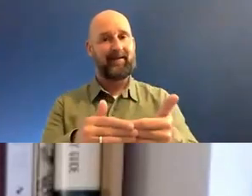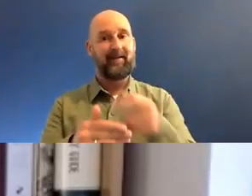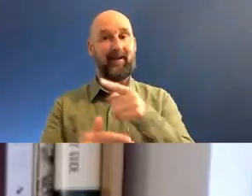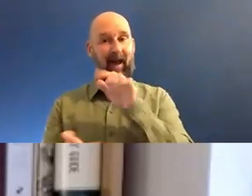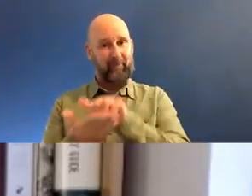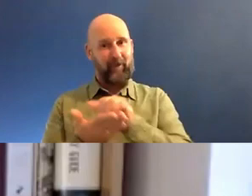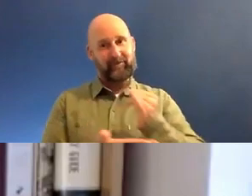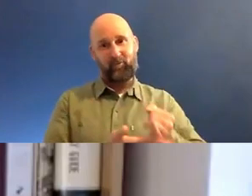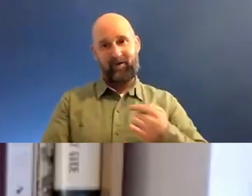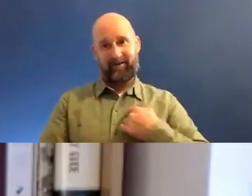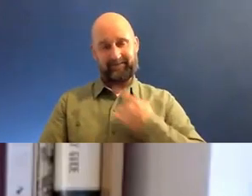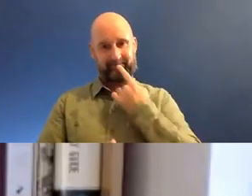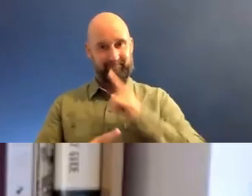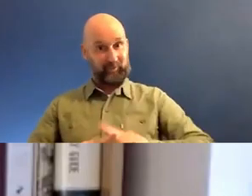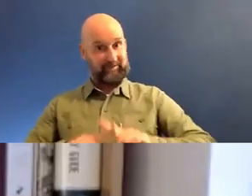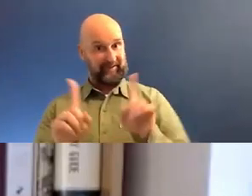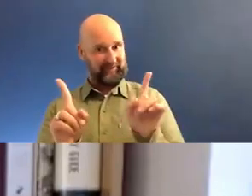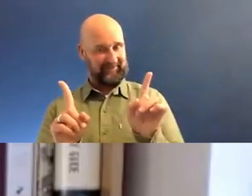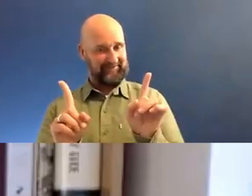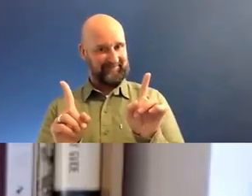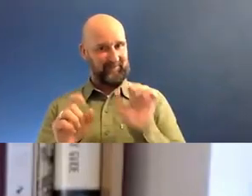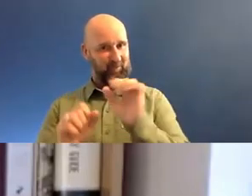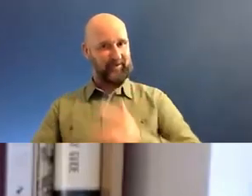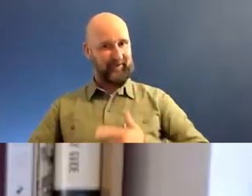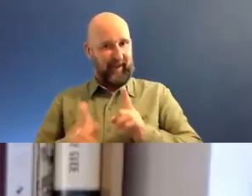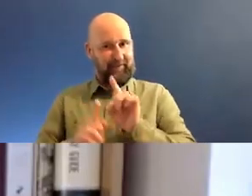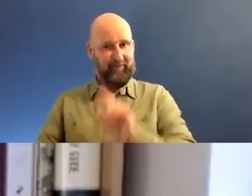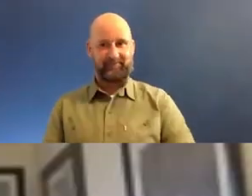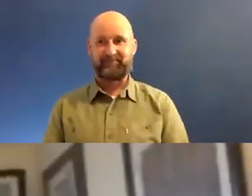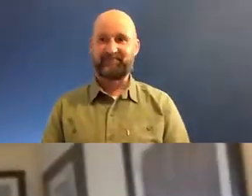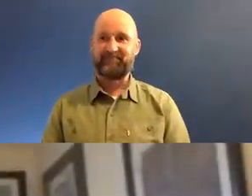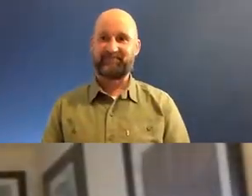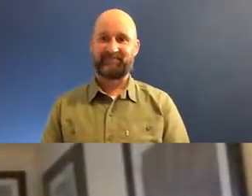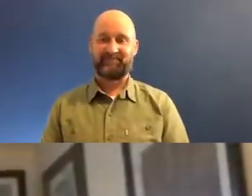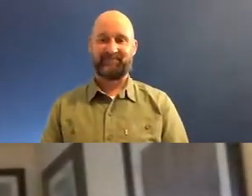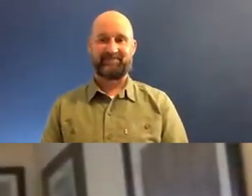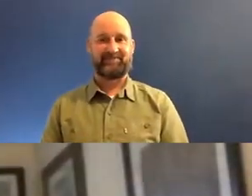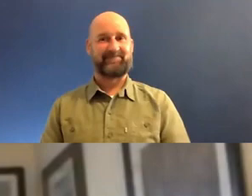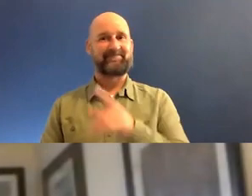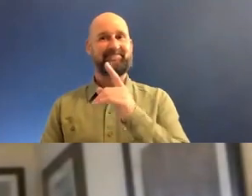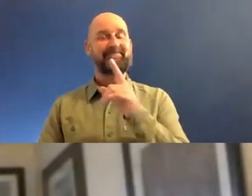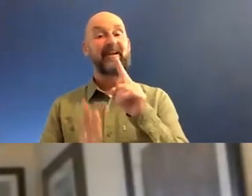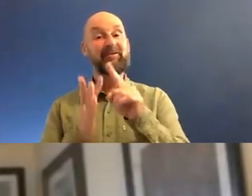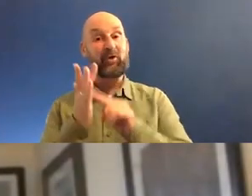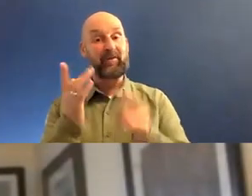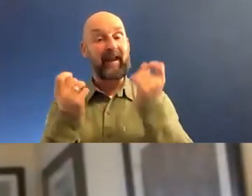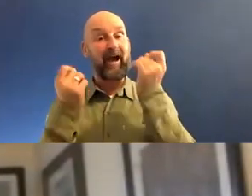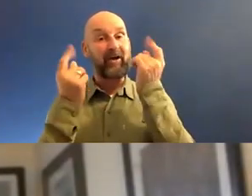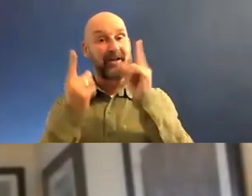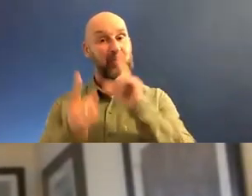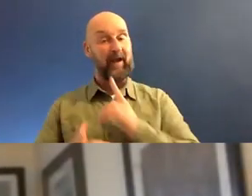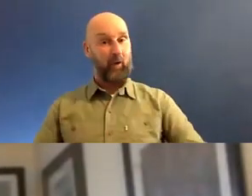Or would you like to say something else about how that, how that's been for you? I can understand why you, you, you think that way, but,